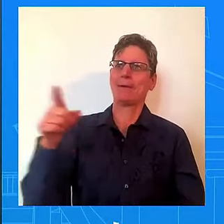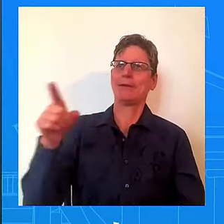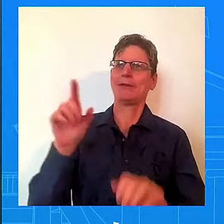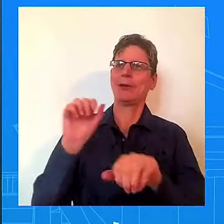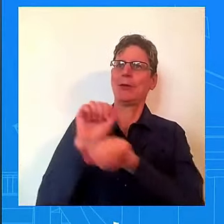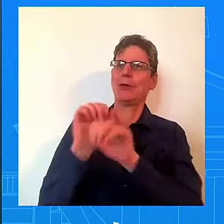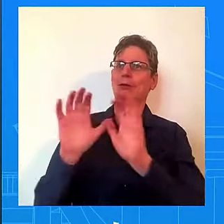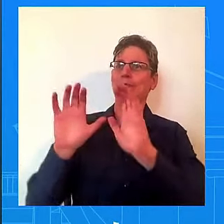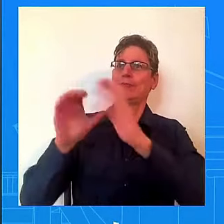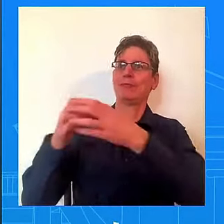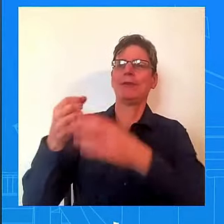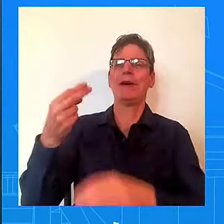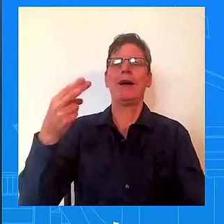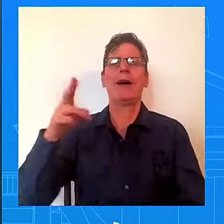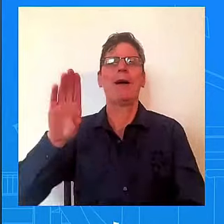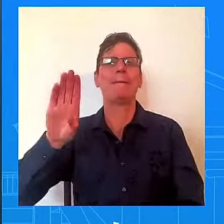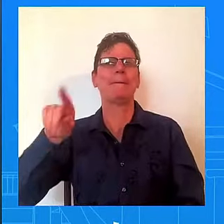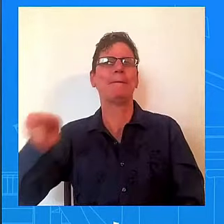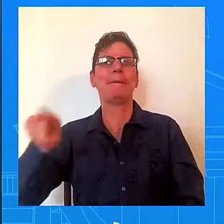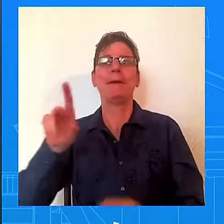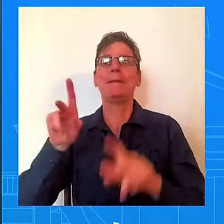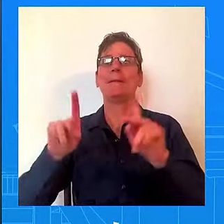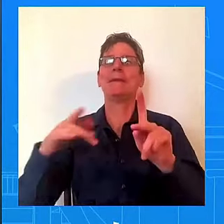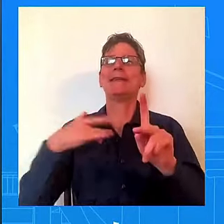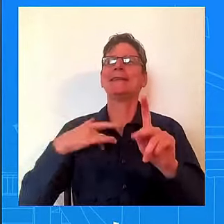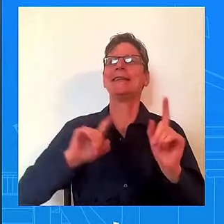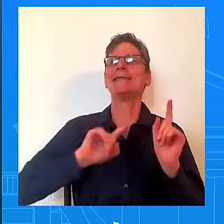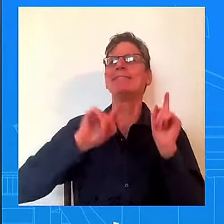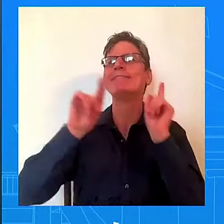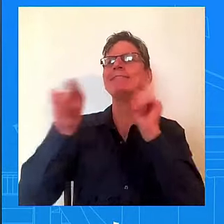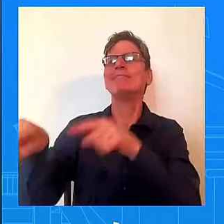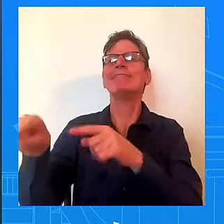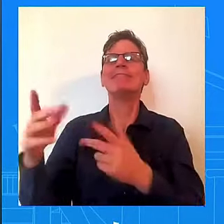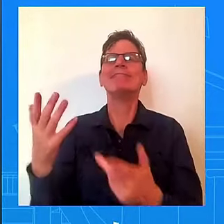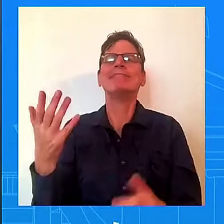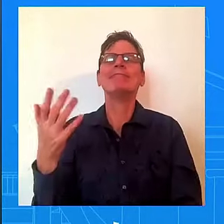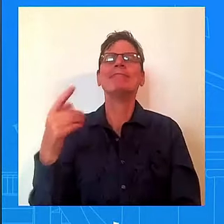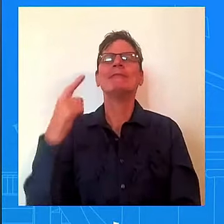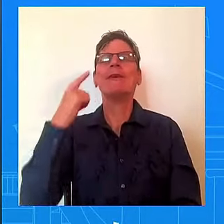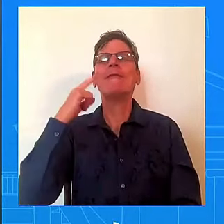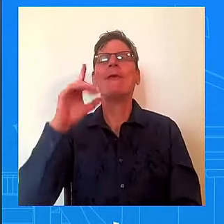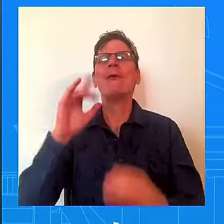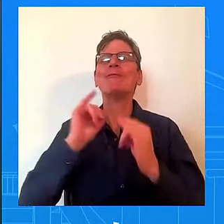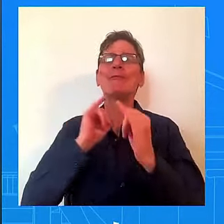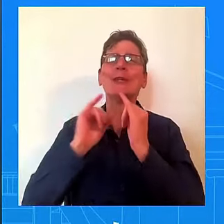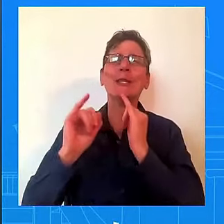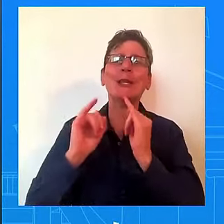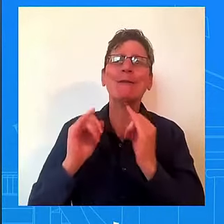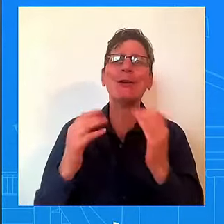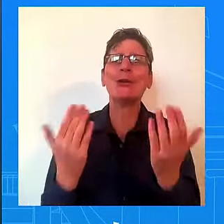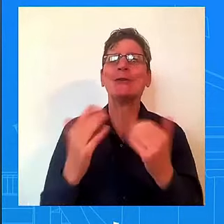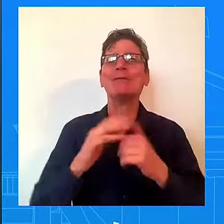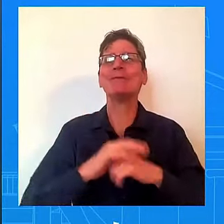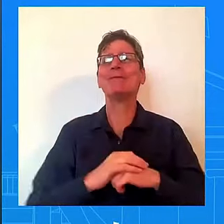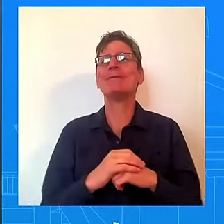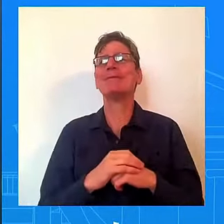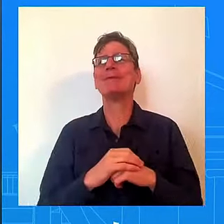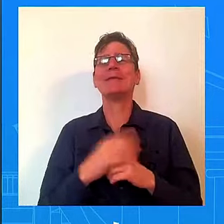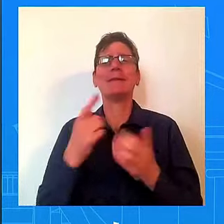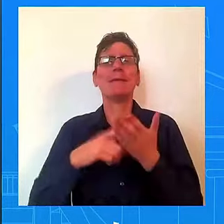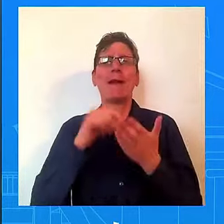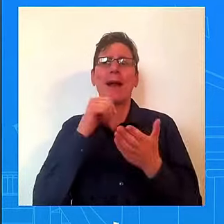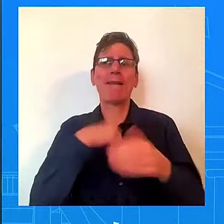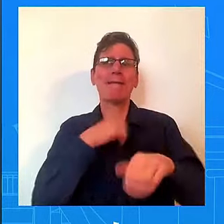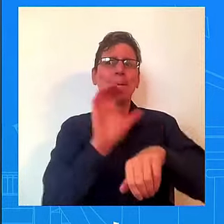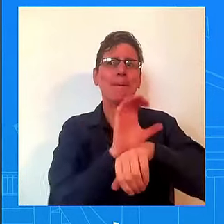interviews, that's where people who are, you know, don't have a computer at home go to write their resumes and things of that nature. Educating people. I think it's a